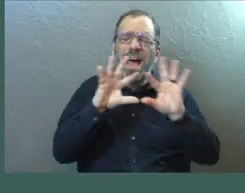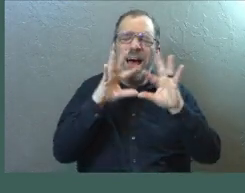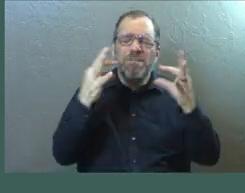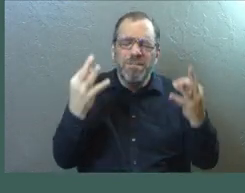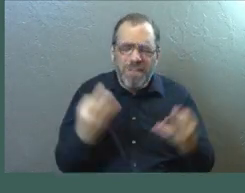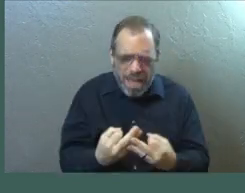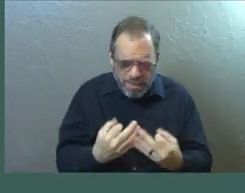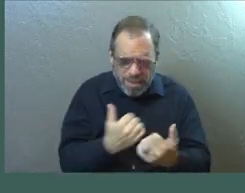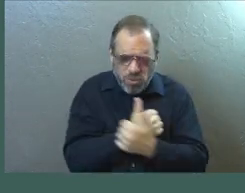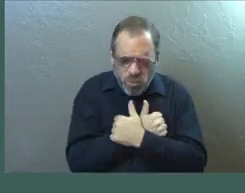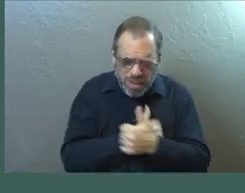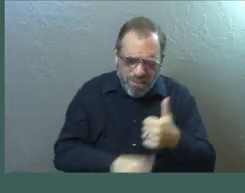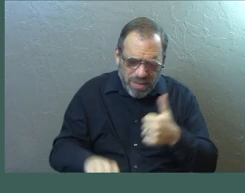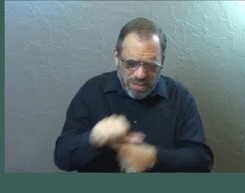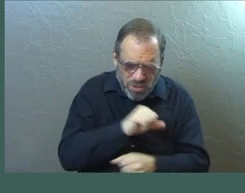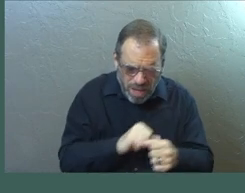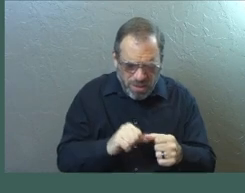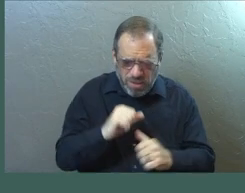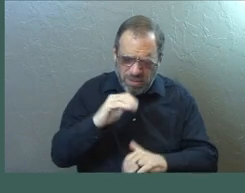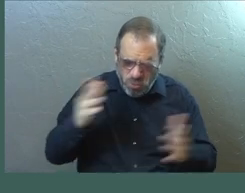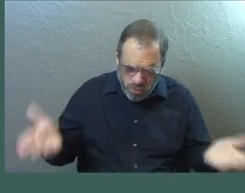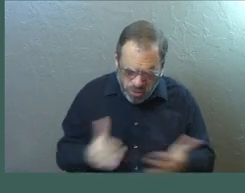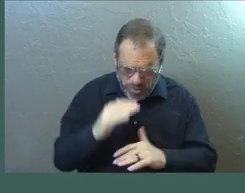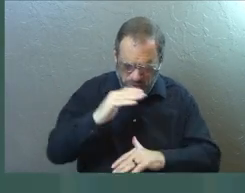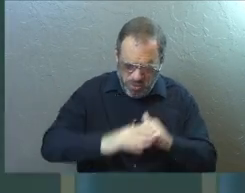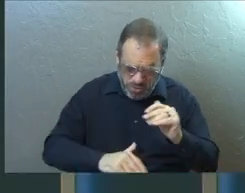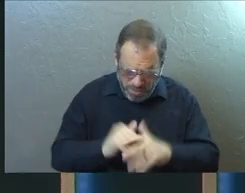to love each other and build each other up.